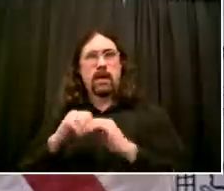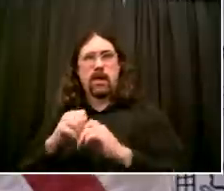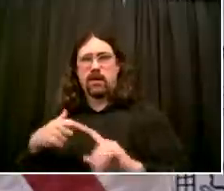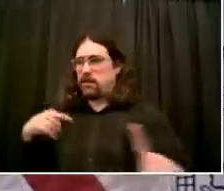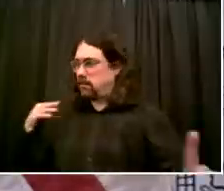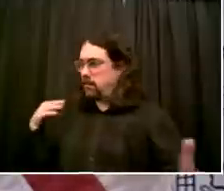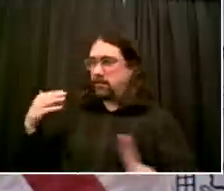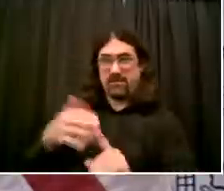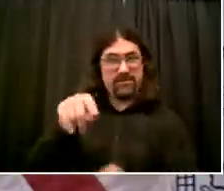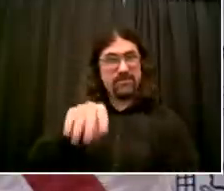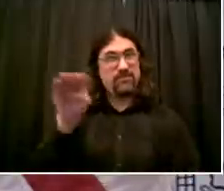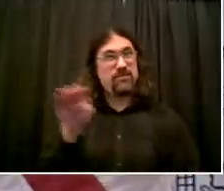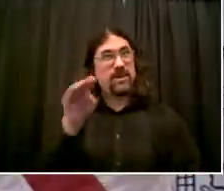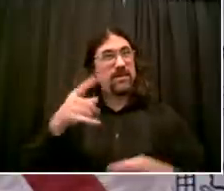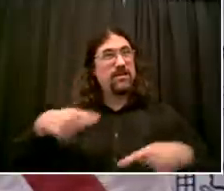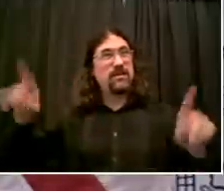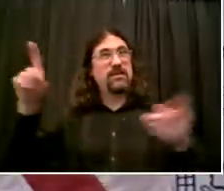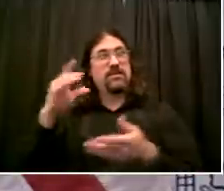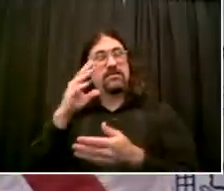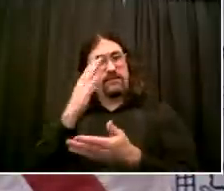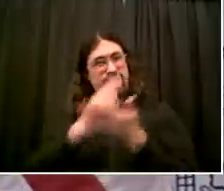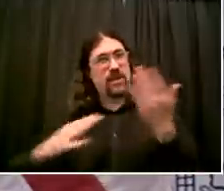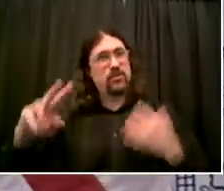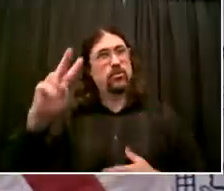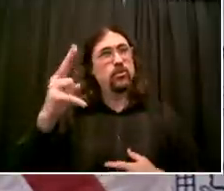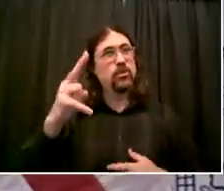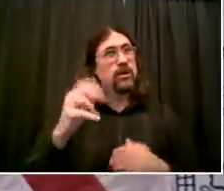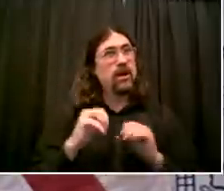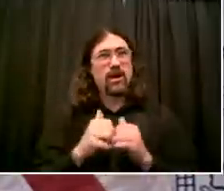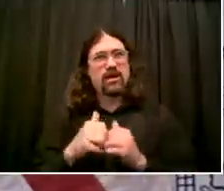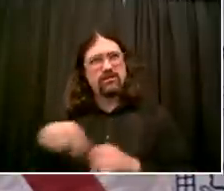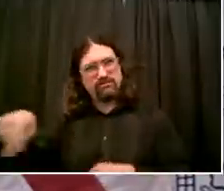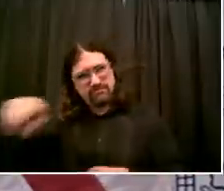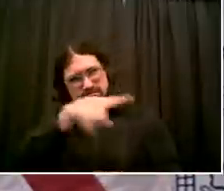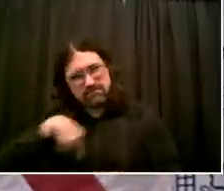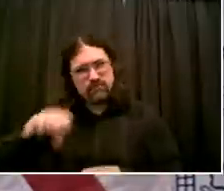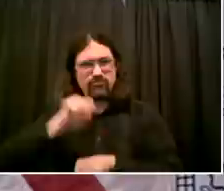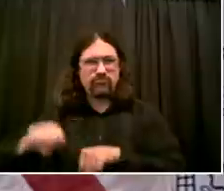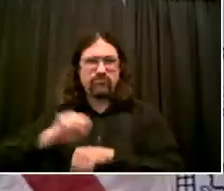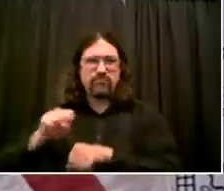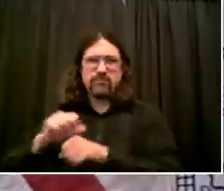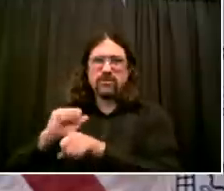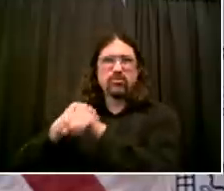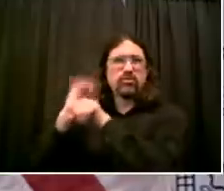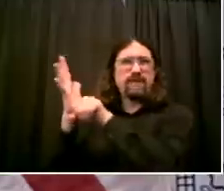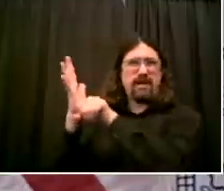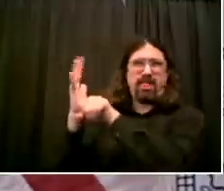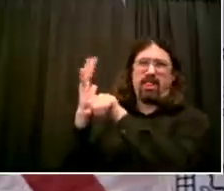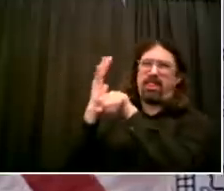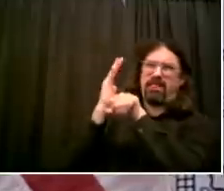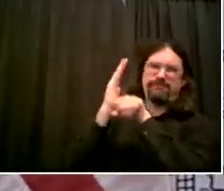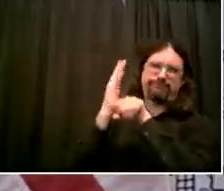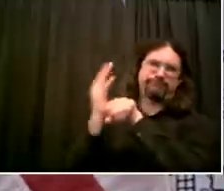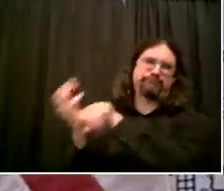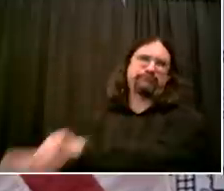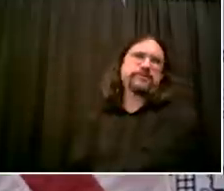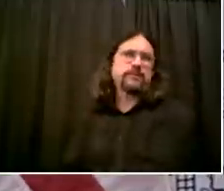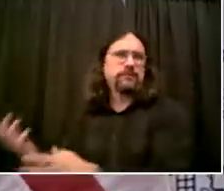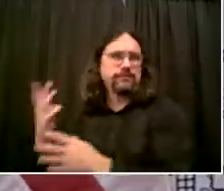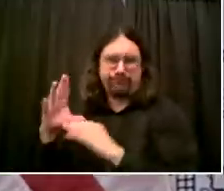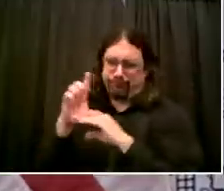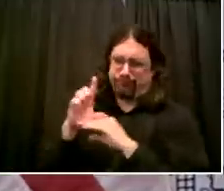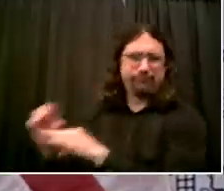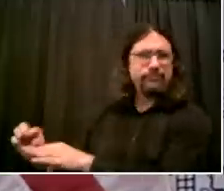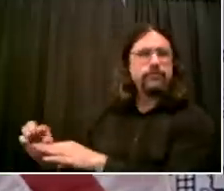Again, beat this disease back. A lot of times, the places that had the problems were the ones where people